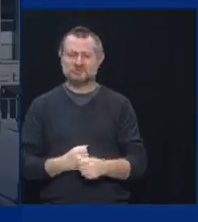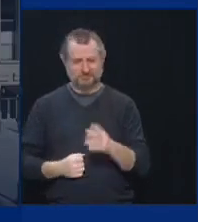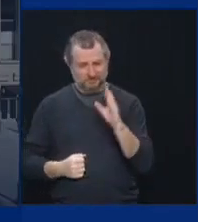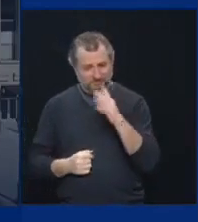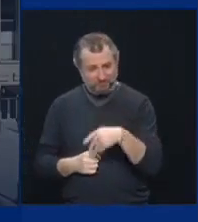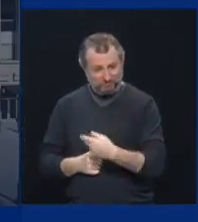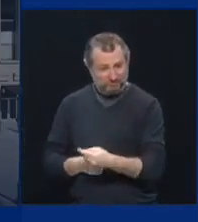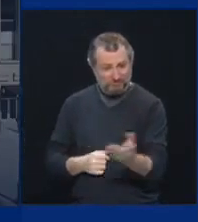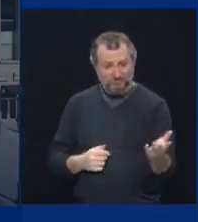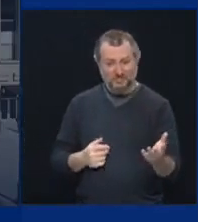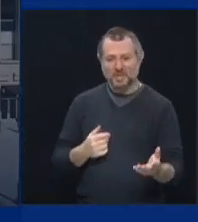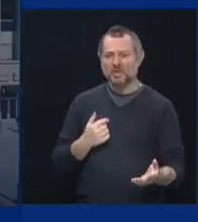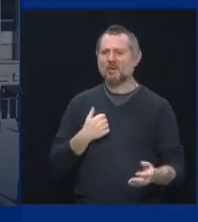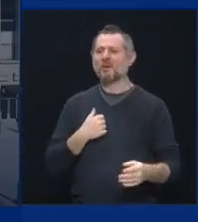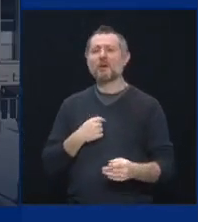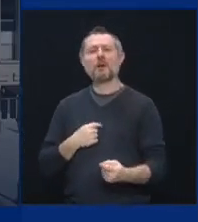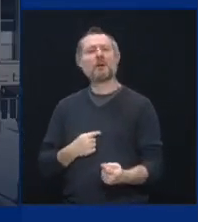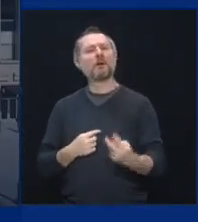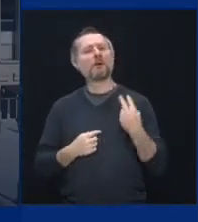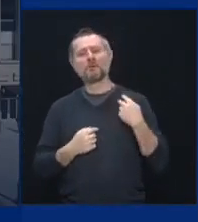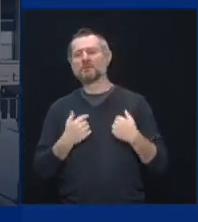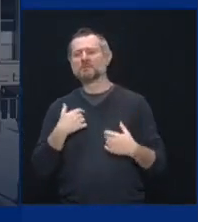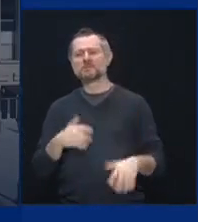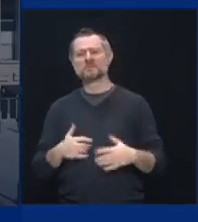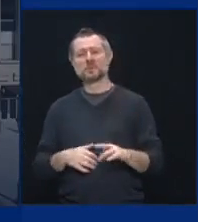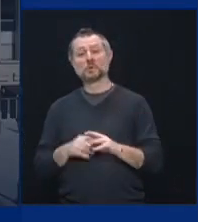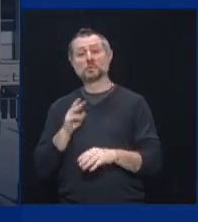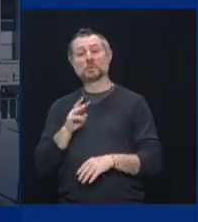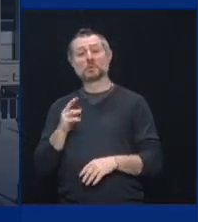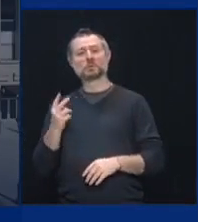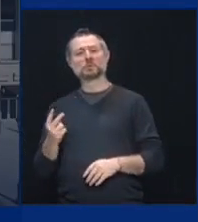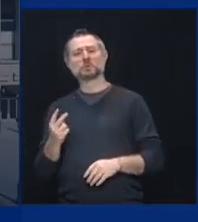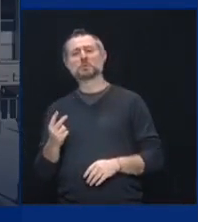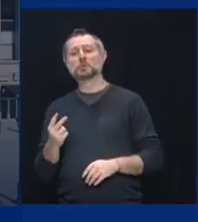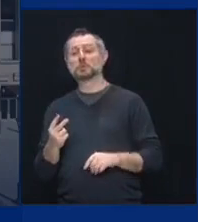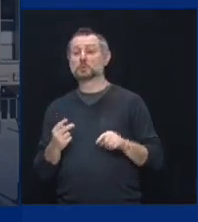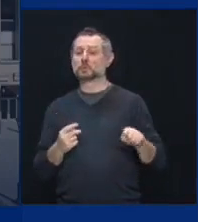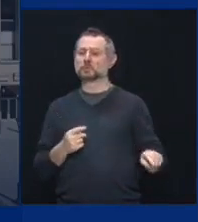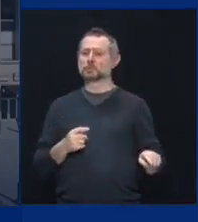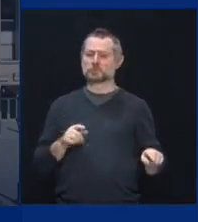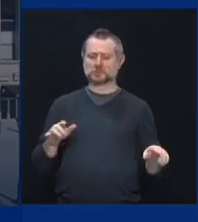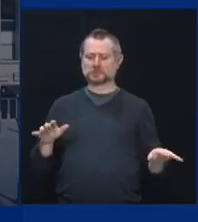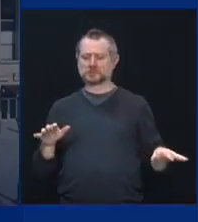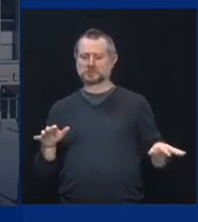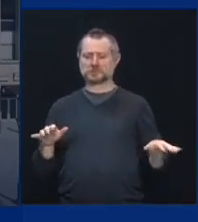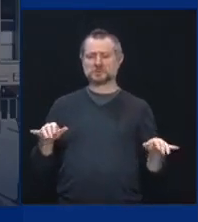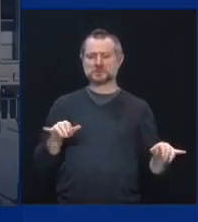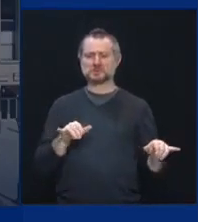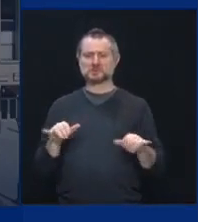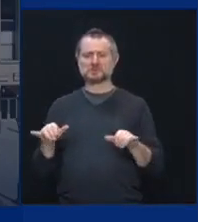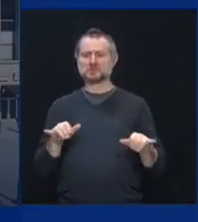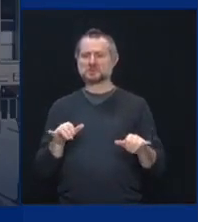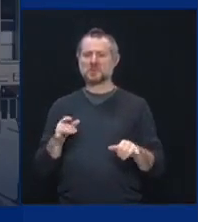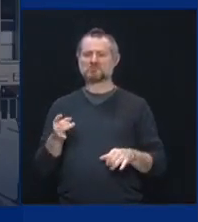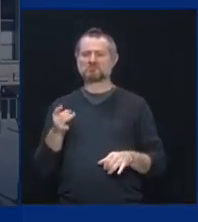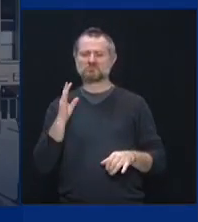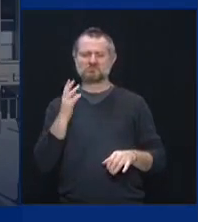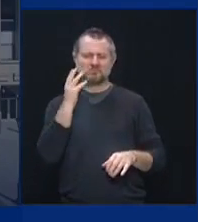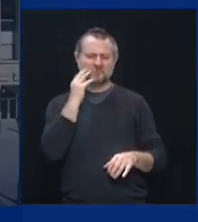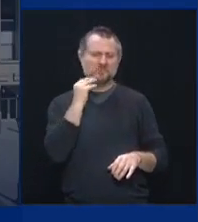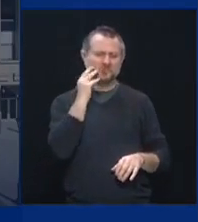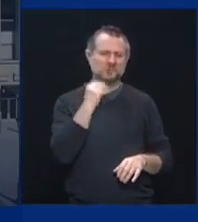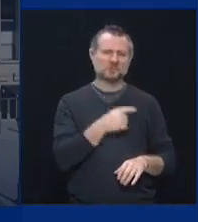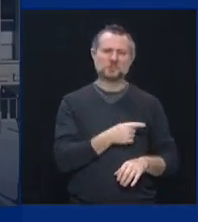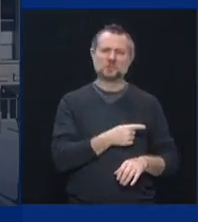go back to World War II to have had an experience of this magnitude and this depth,